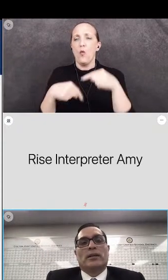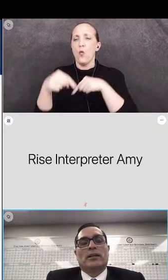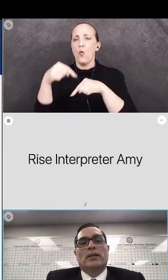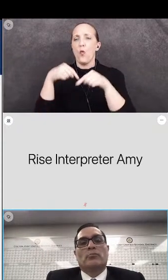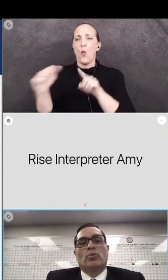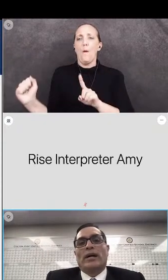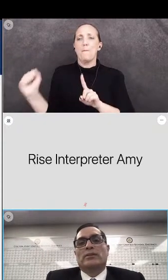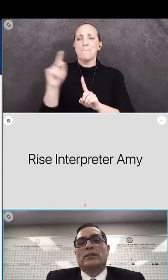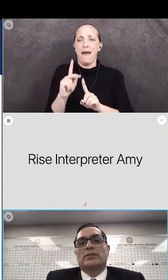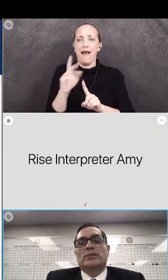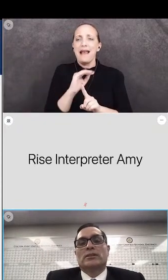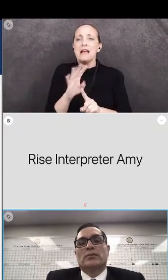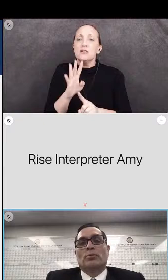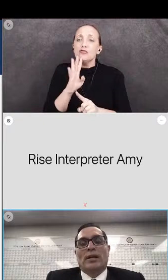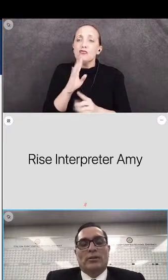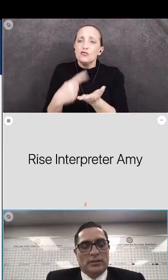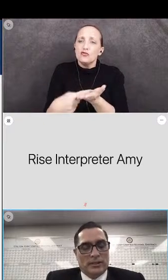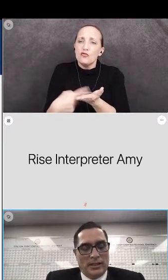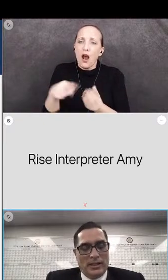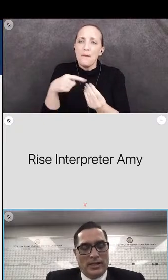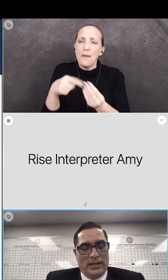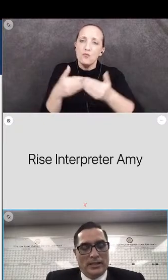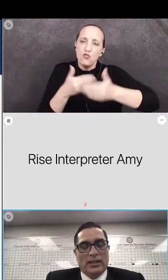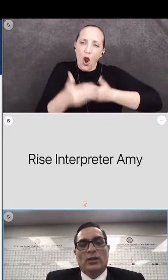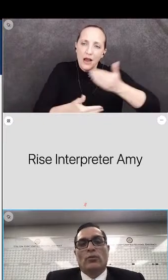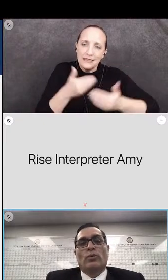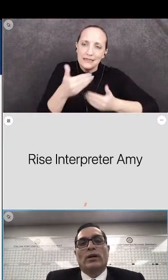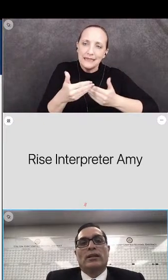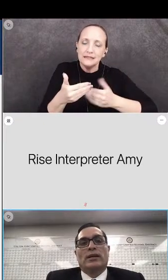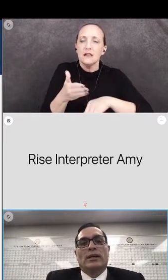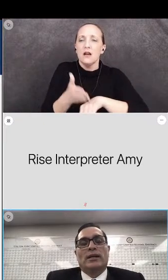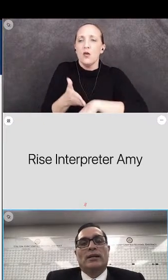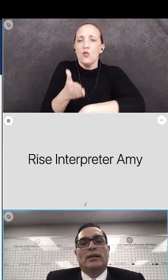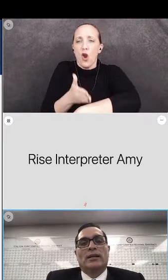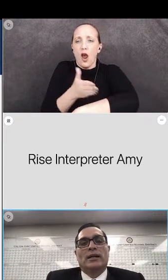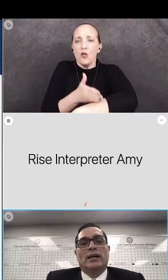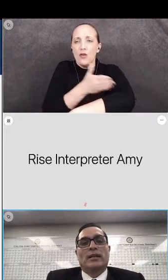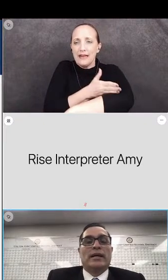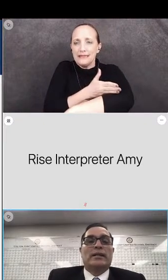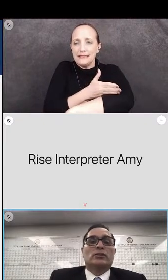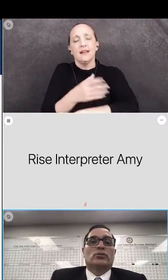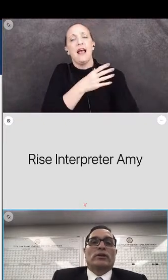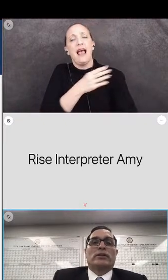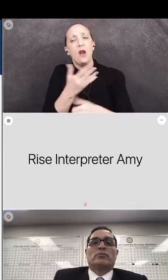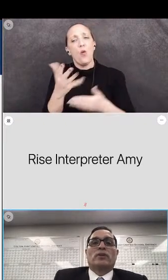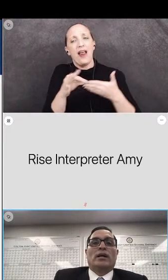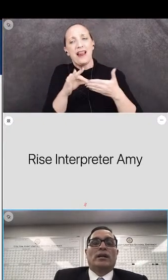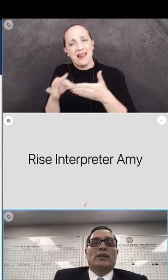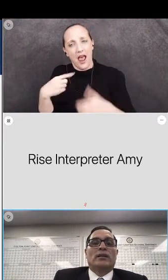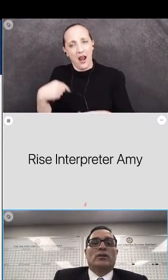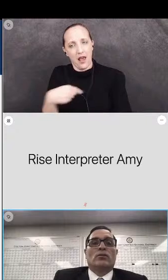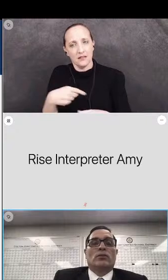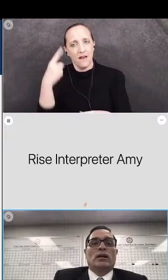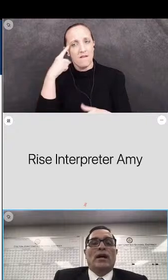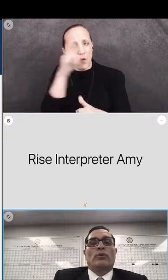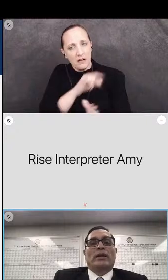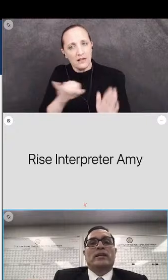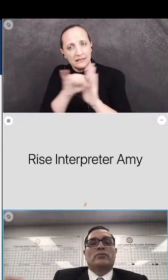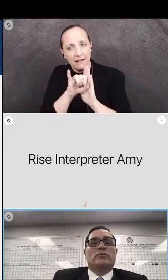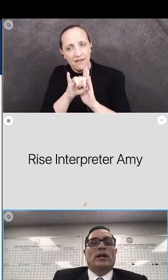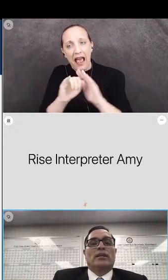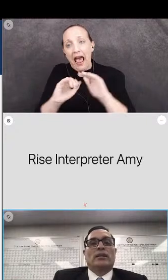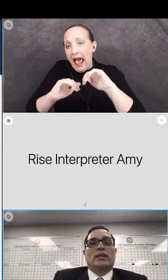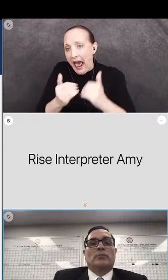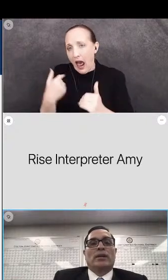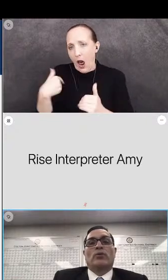about the process, the progress in what led us to identify or how